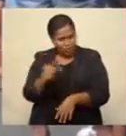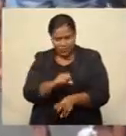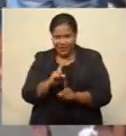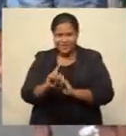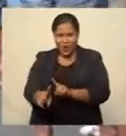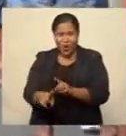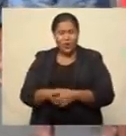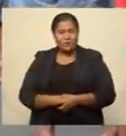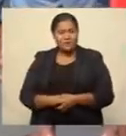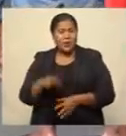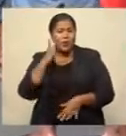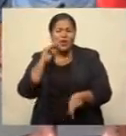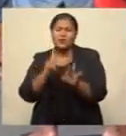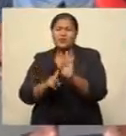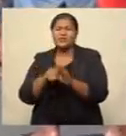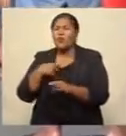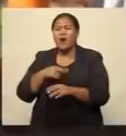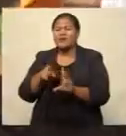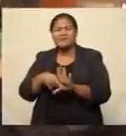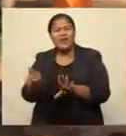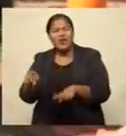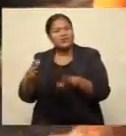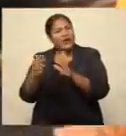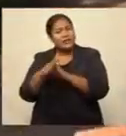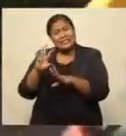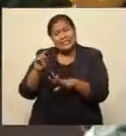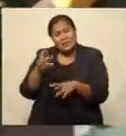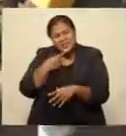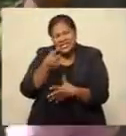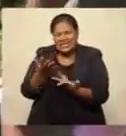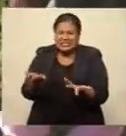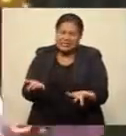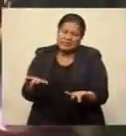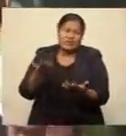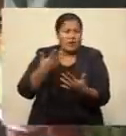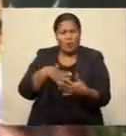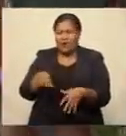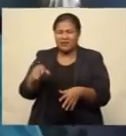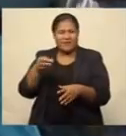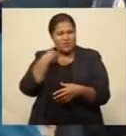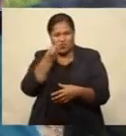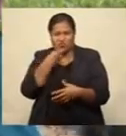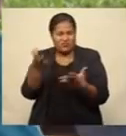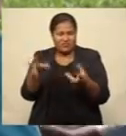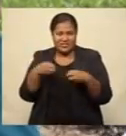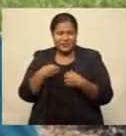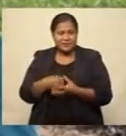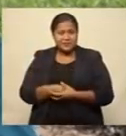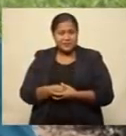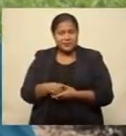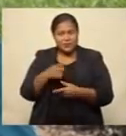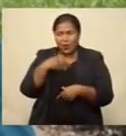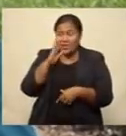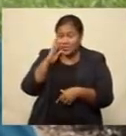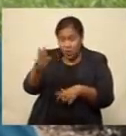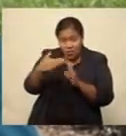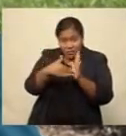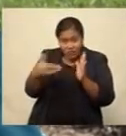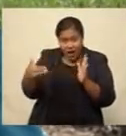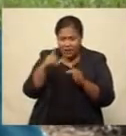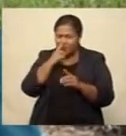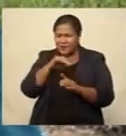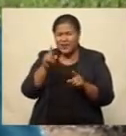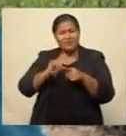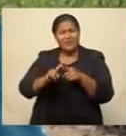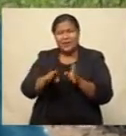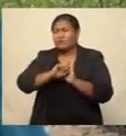When questioned why they came out of their homes, some said they were desperate to get food. We just saw the trucks and people were rushing